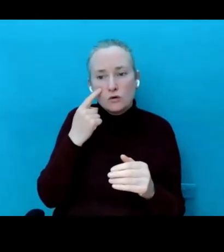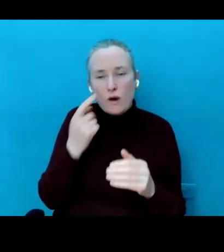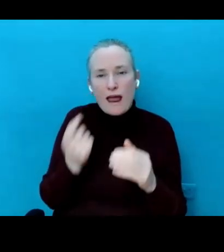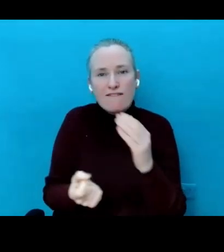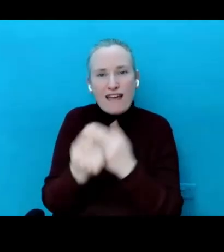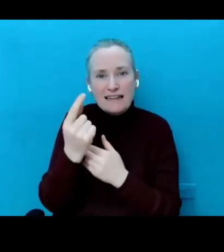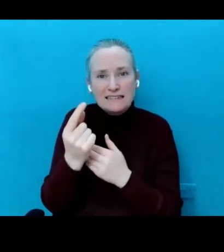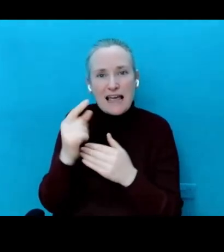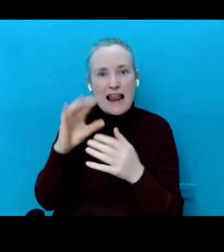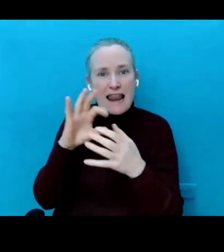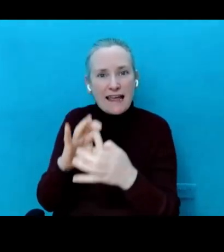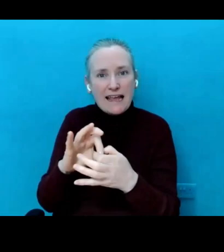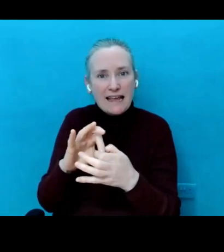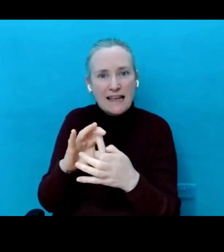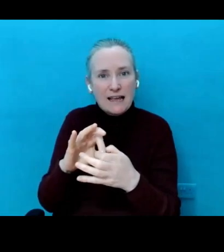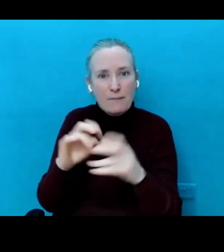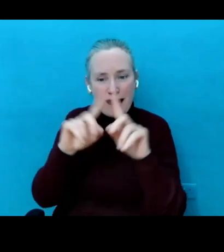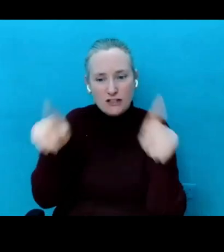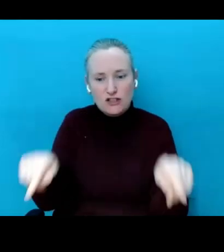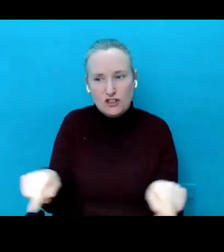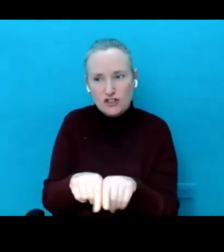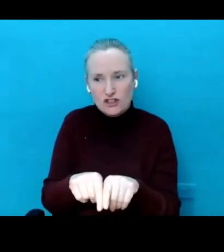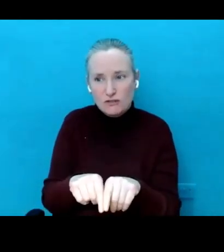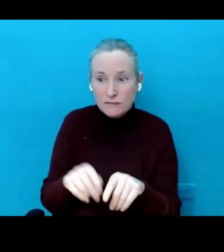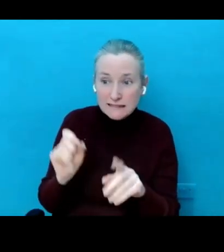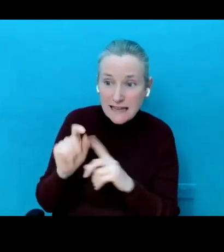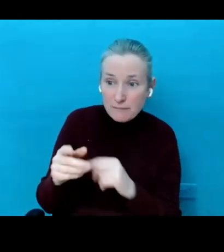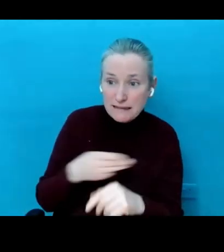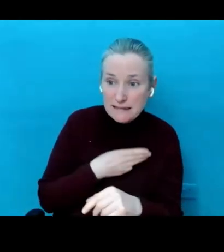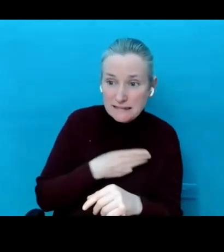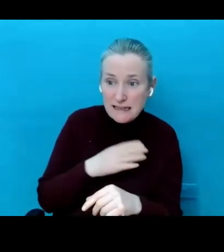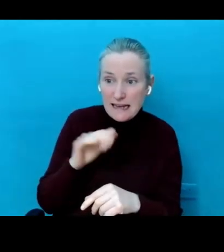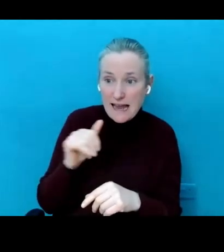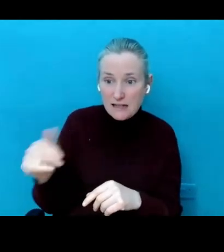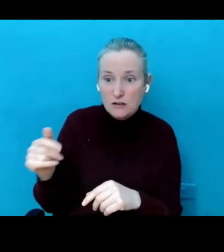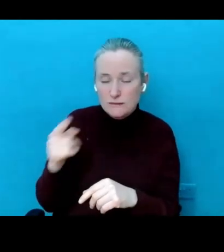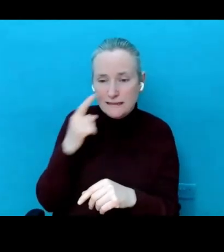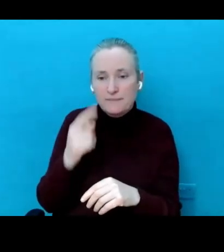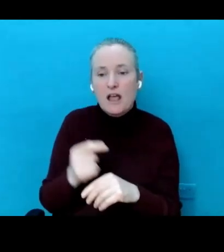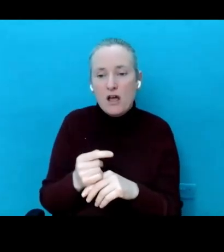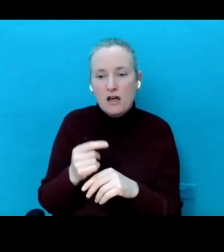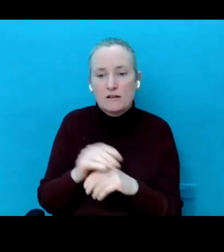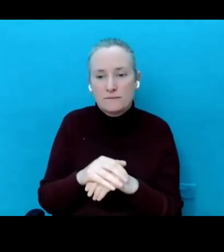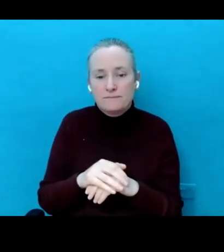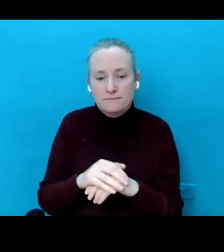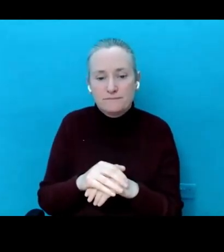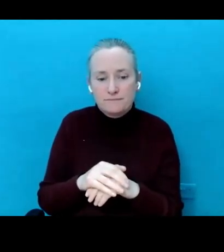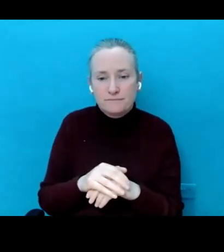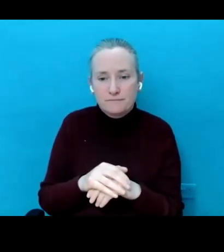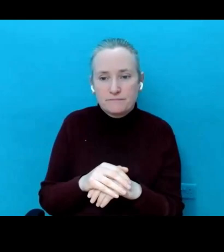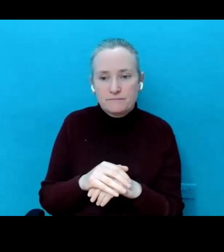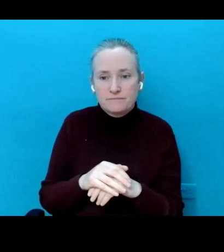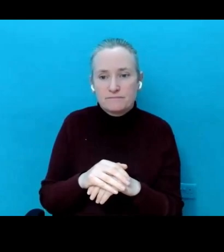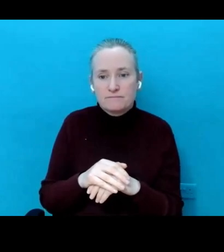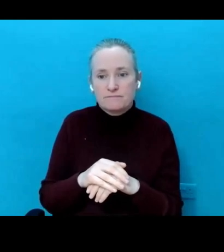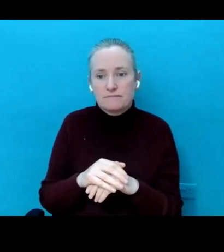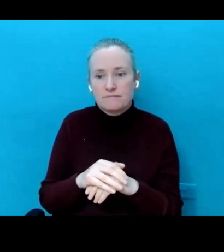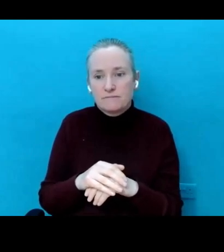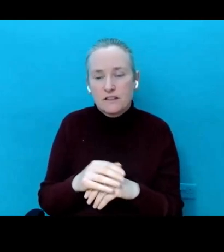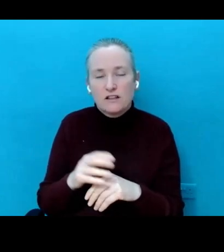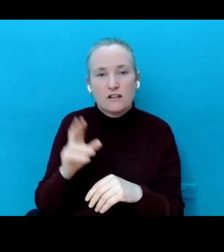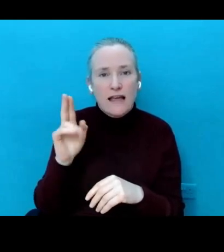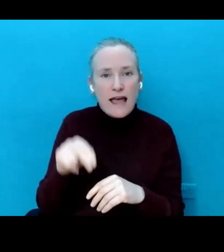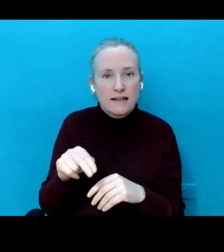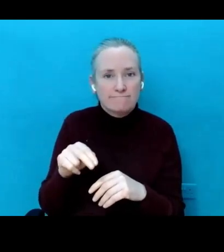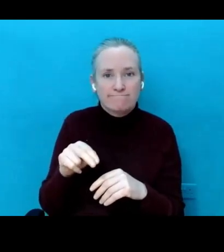So you might just send the link on the event. I'll post that now. Yeah. Very top. says subscribe and we only contact you based on what you want to know about. And you can